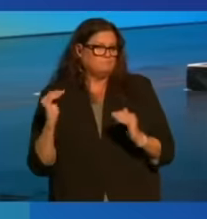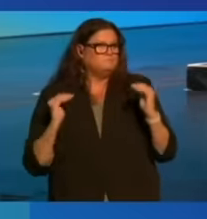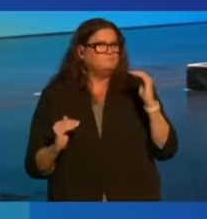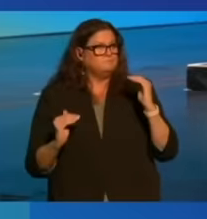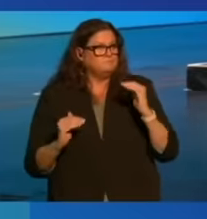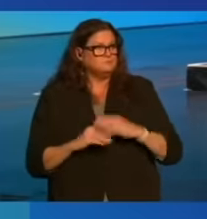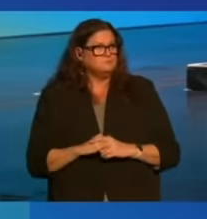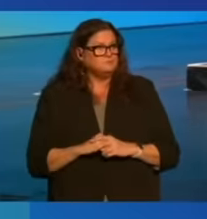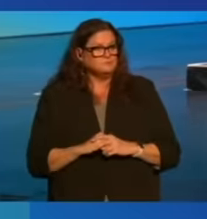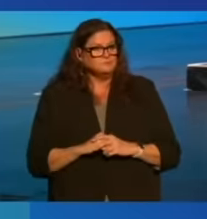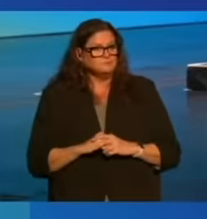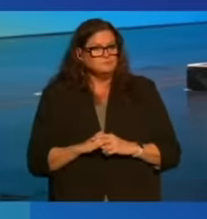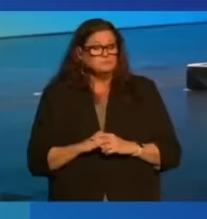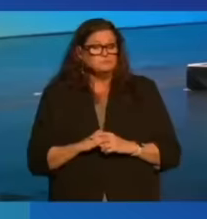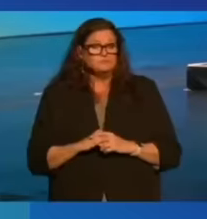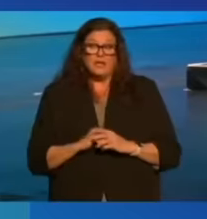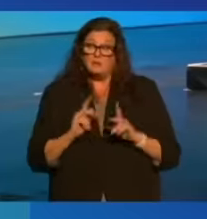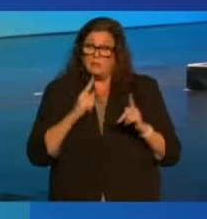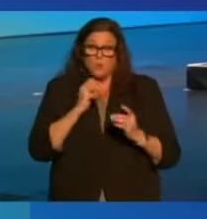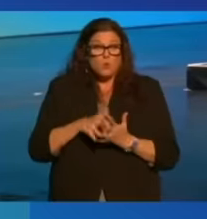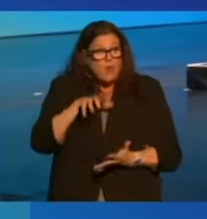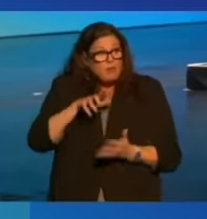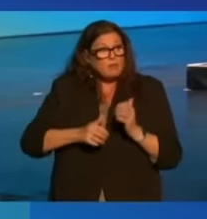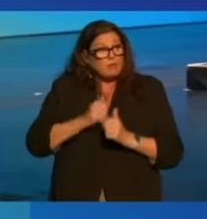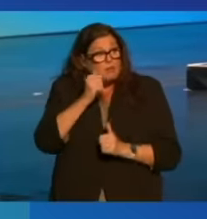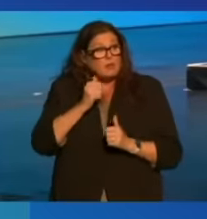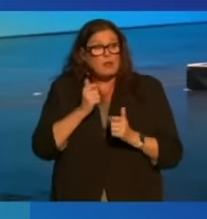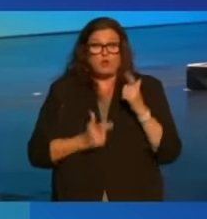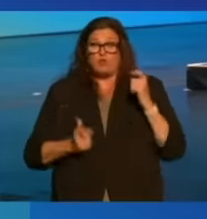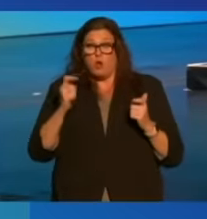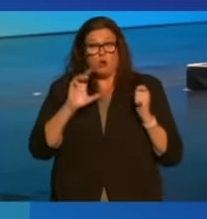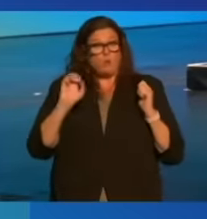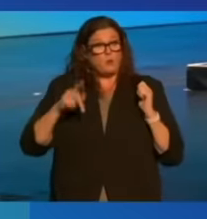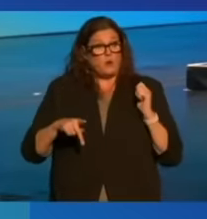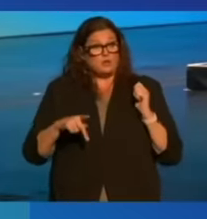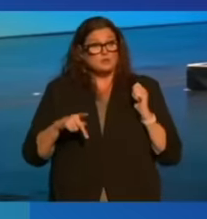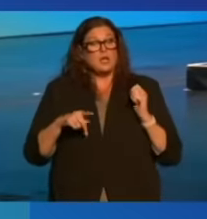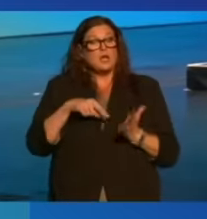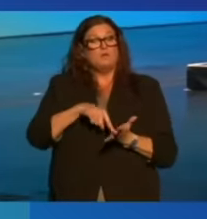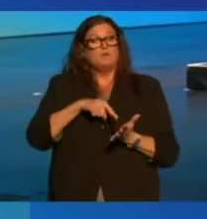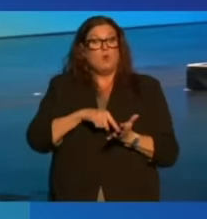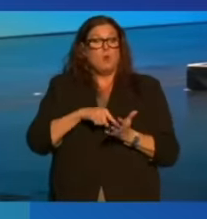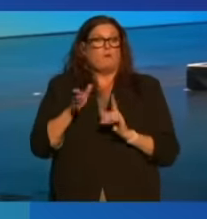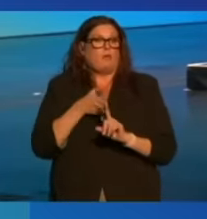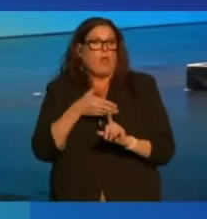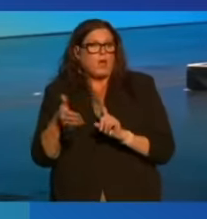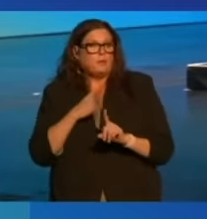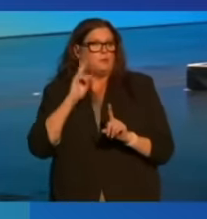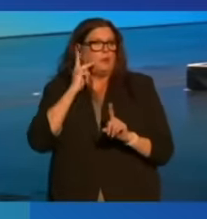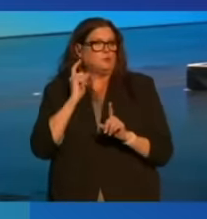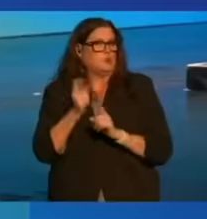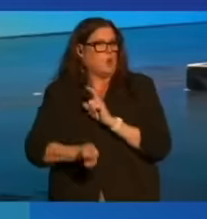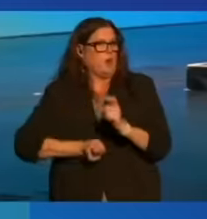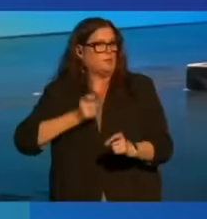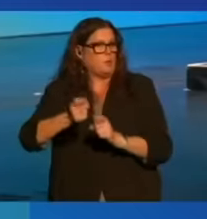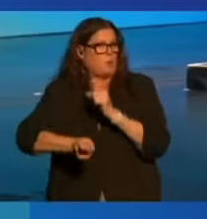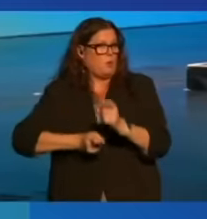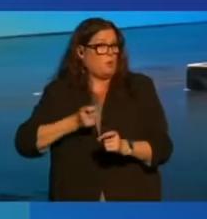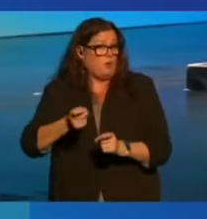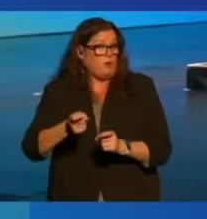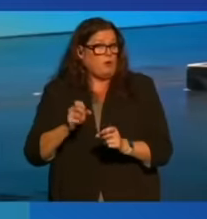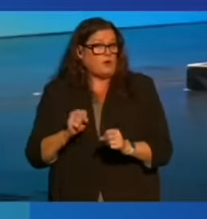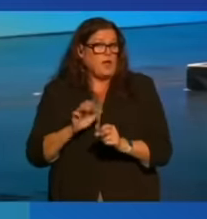the wealthiest people and largest corporations who could afford lobbyists and political donations were able to